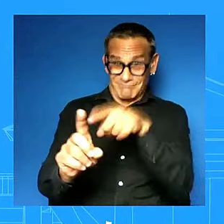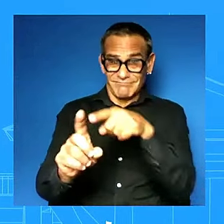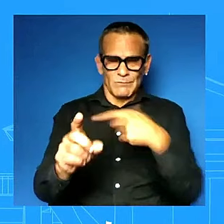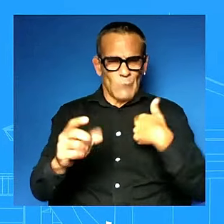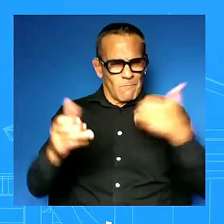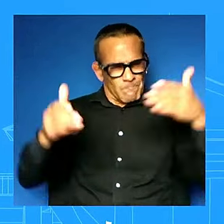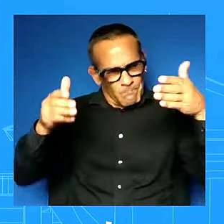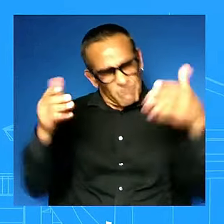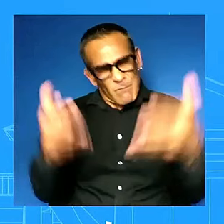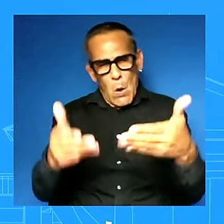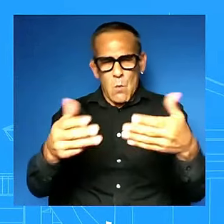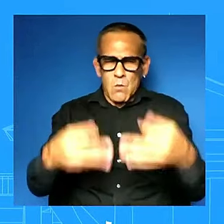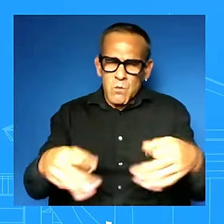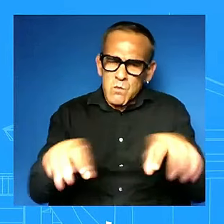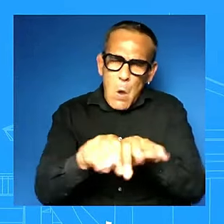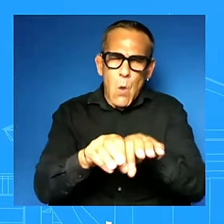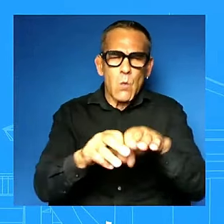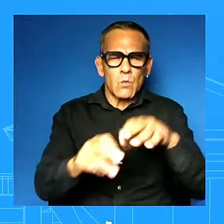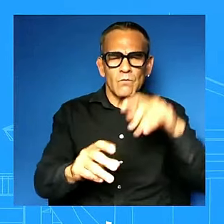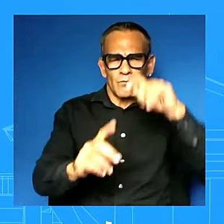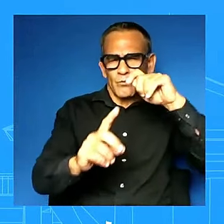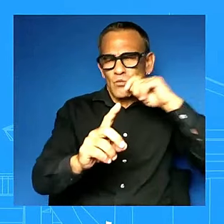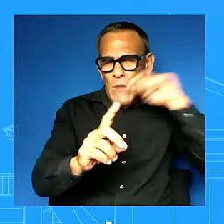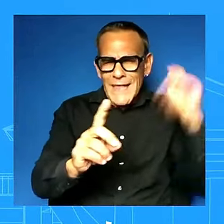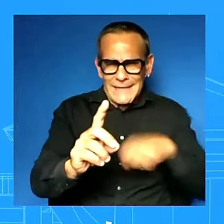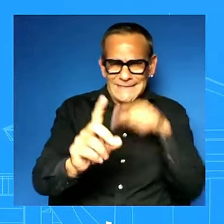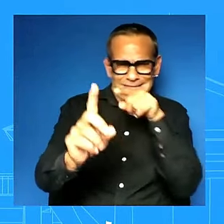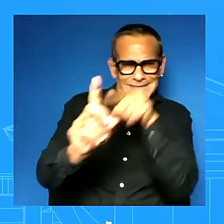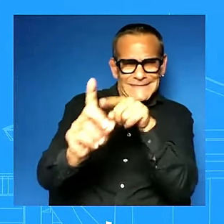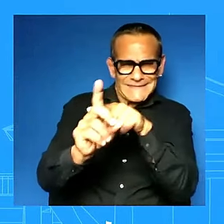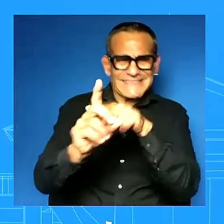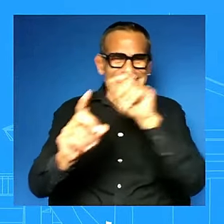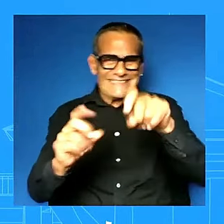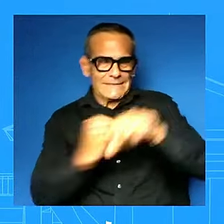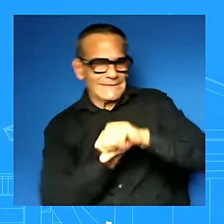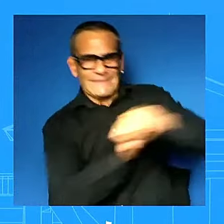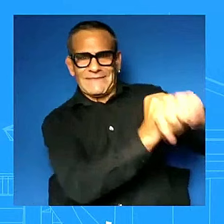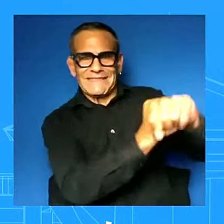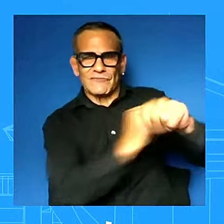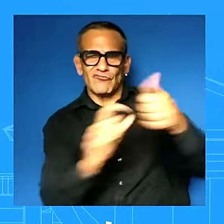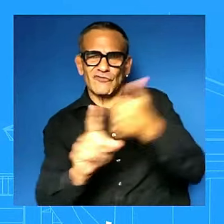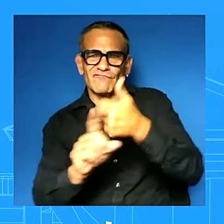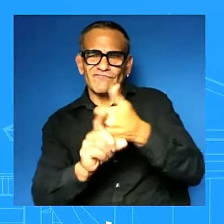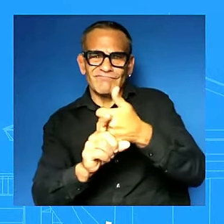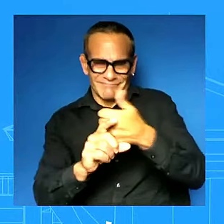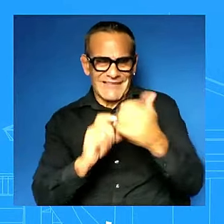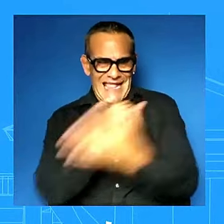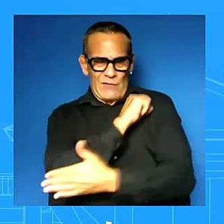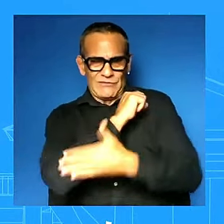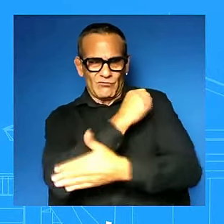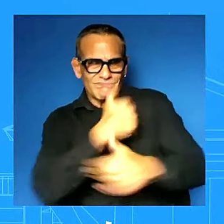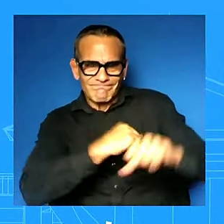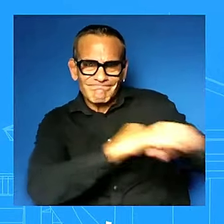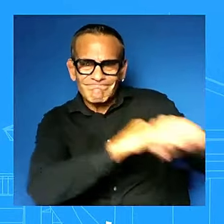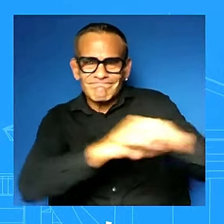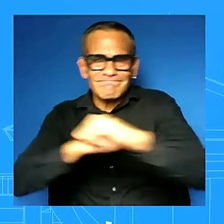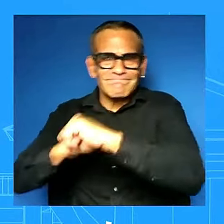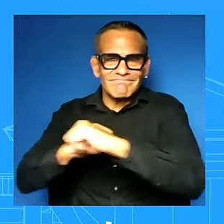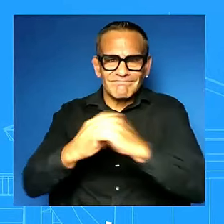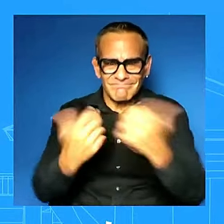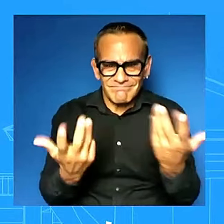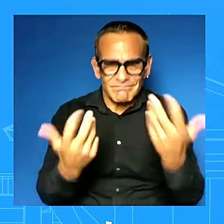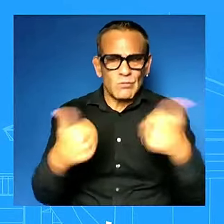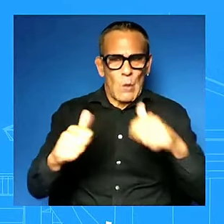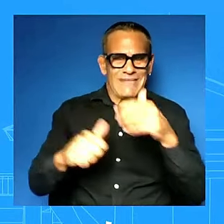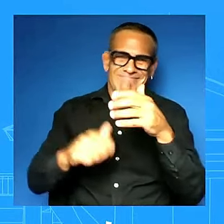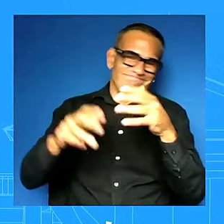needs uh to defend itself to win back their territory their sovereign territory to win that back and so that's what our focus is and